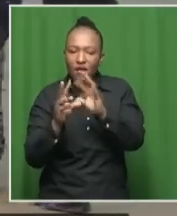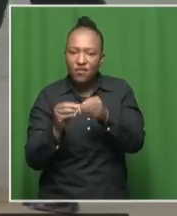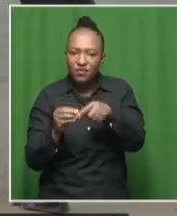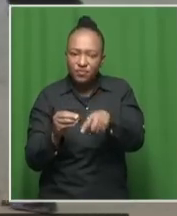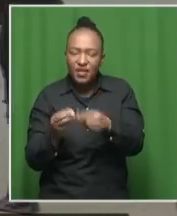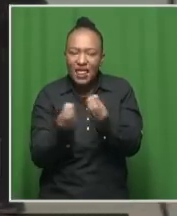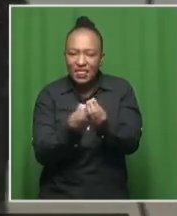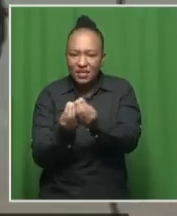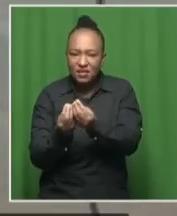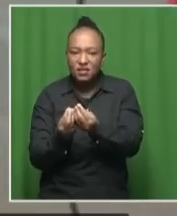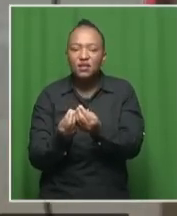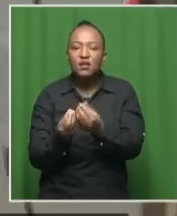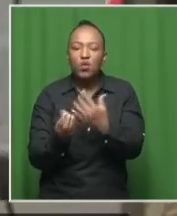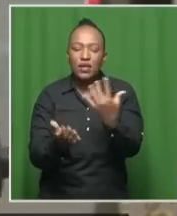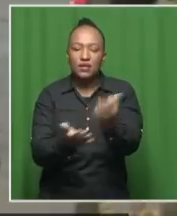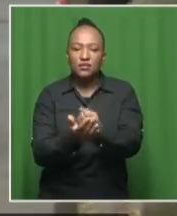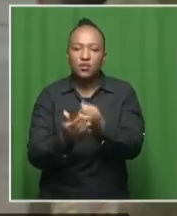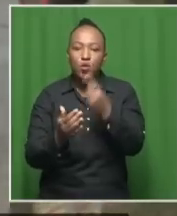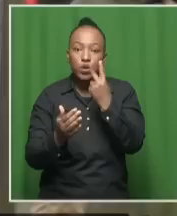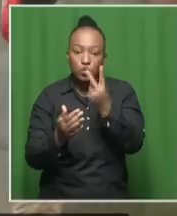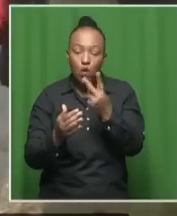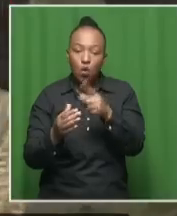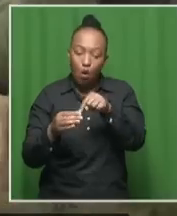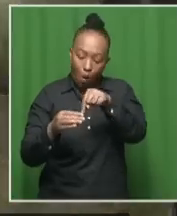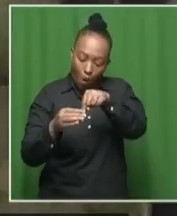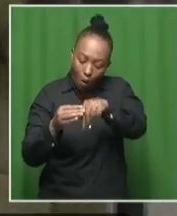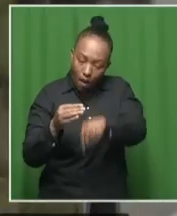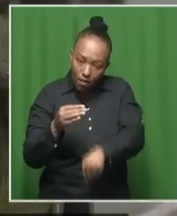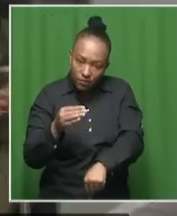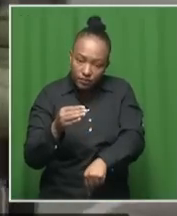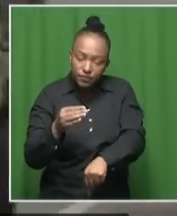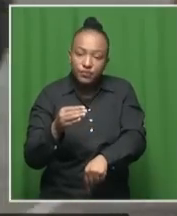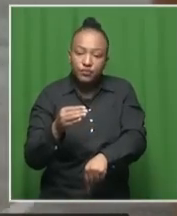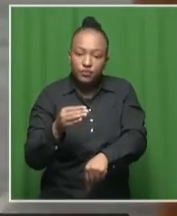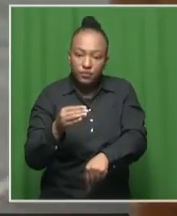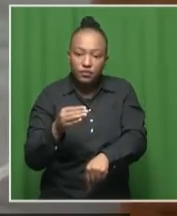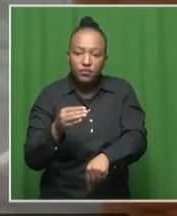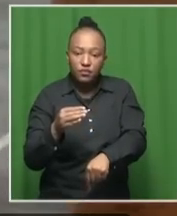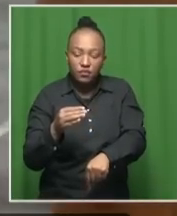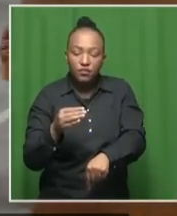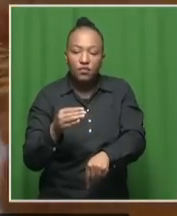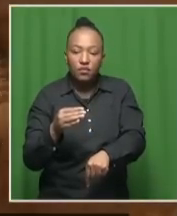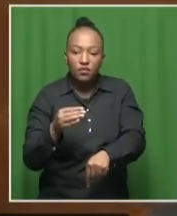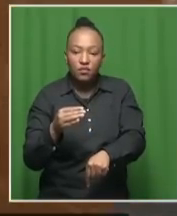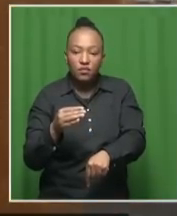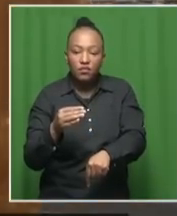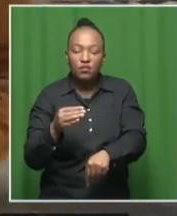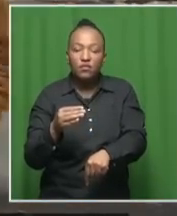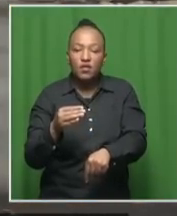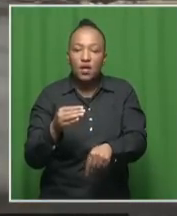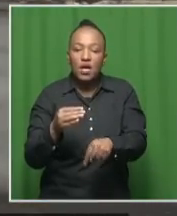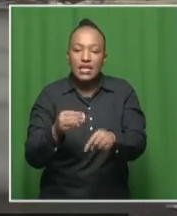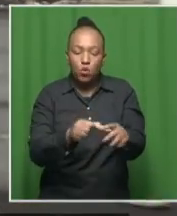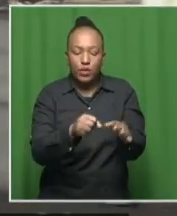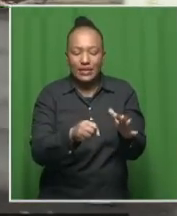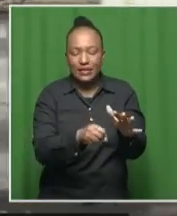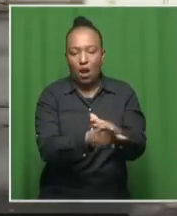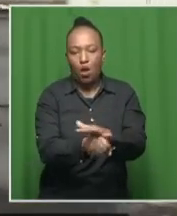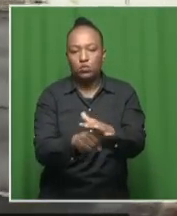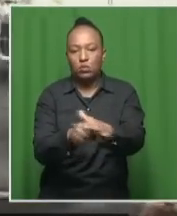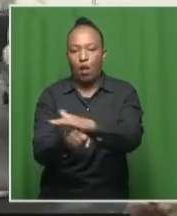stuff, and then we saw the holes and then we actually be able to, you know, to actually, you know, to be assisted, to actually, you know, to seal those